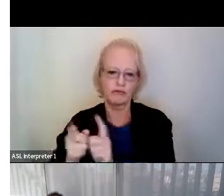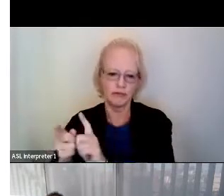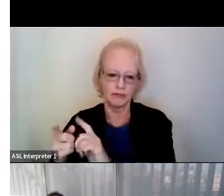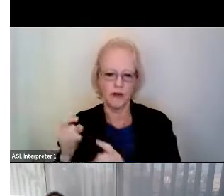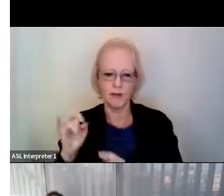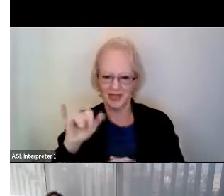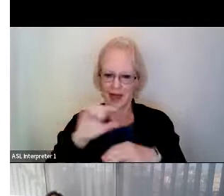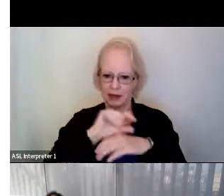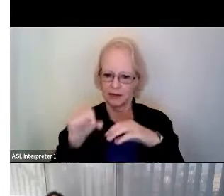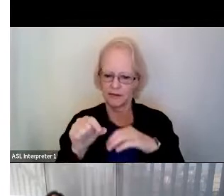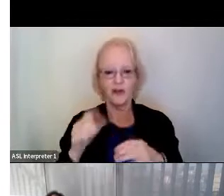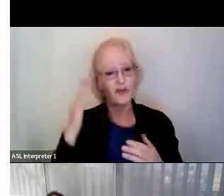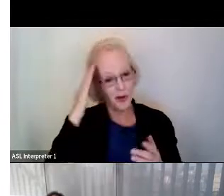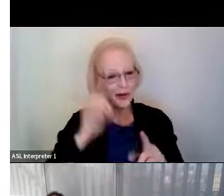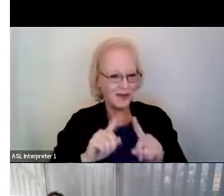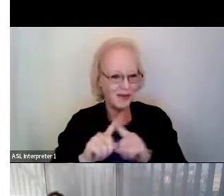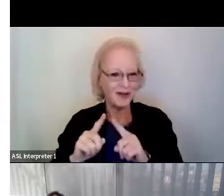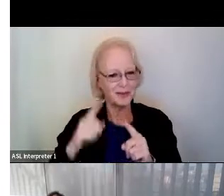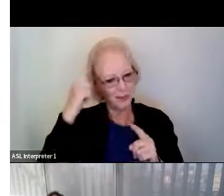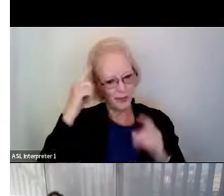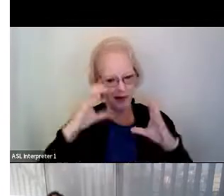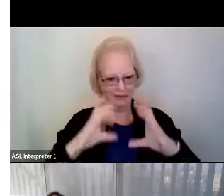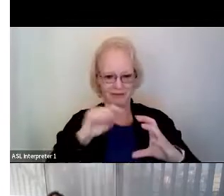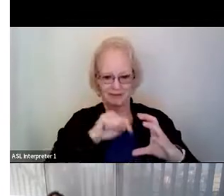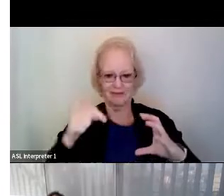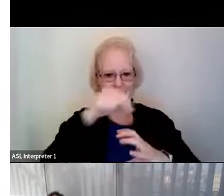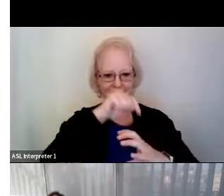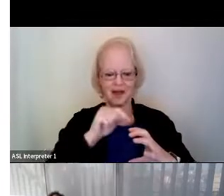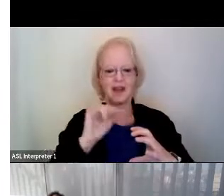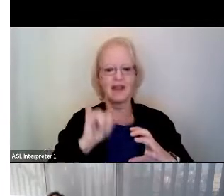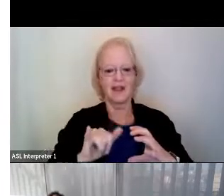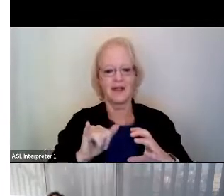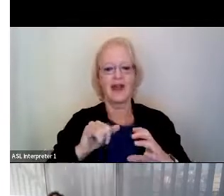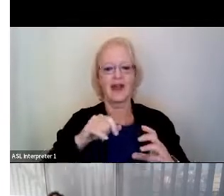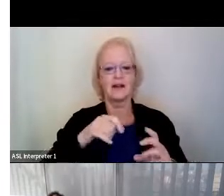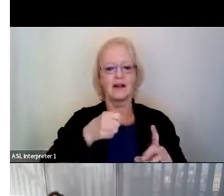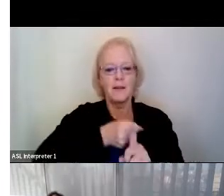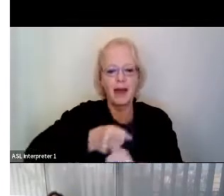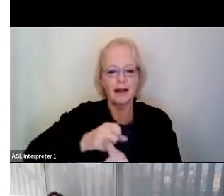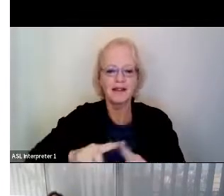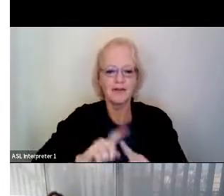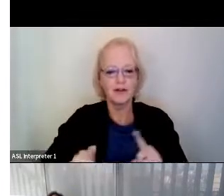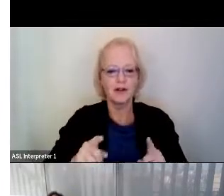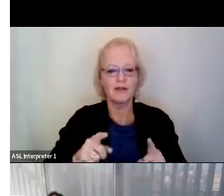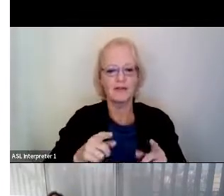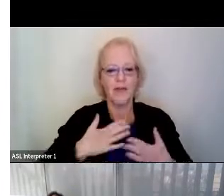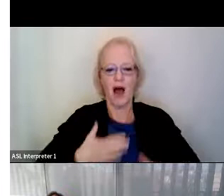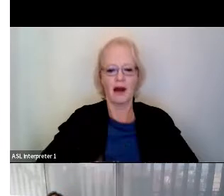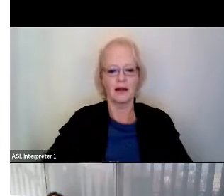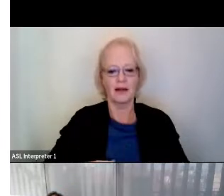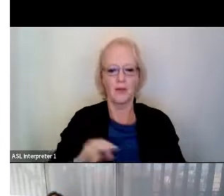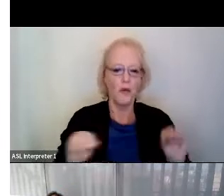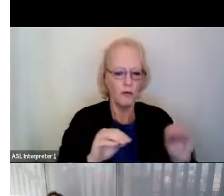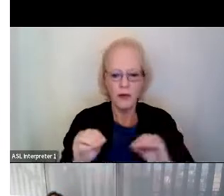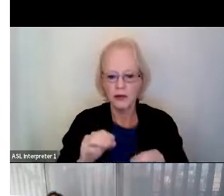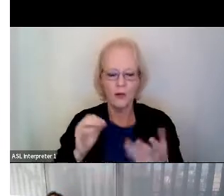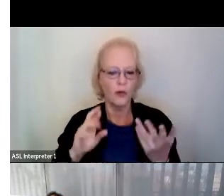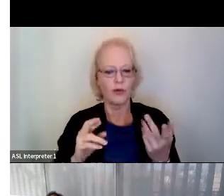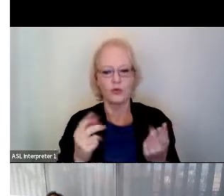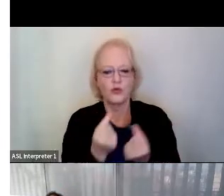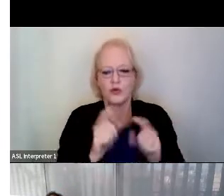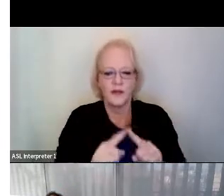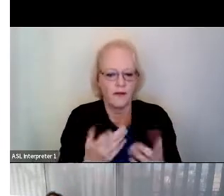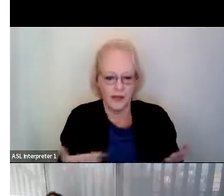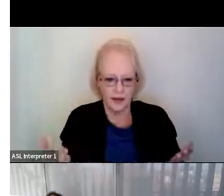that different parts of your brain control different parts of your body and different sort of, they help you do different things. So, for